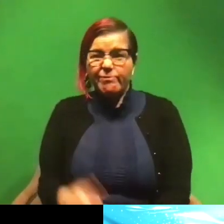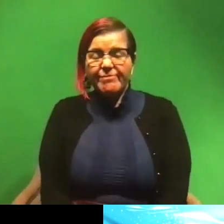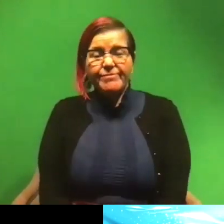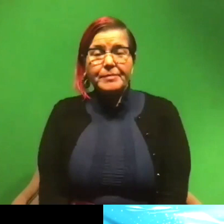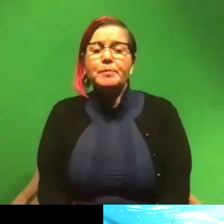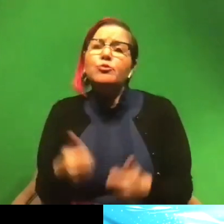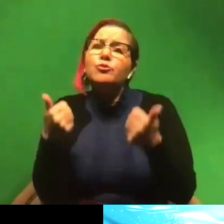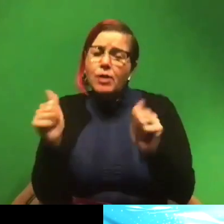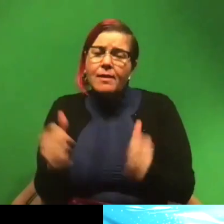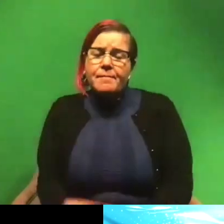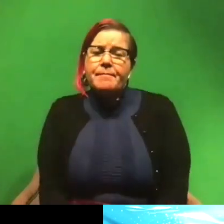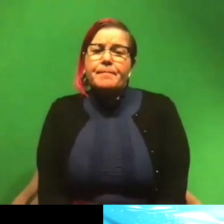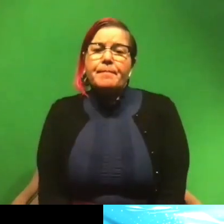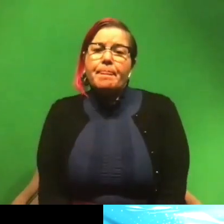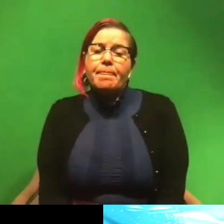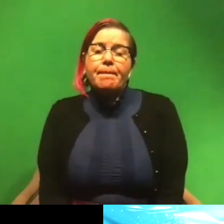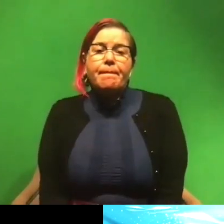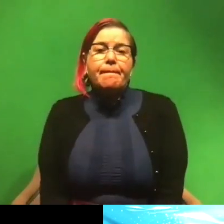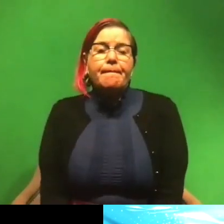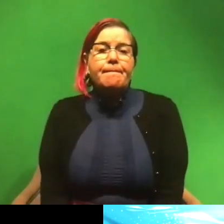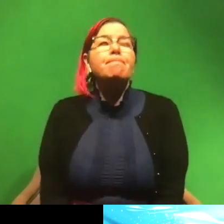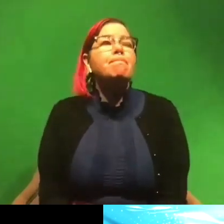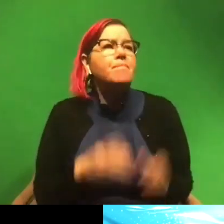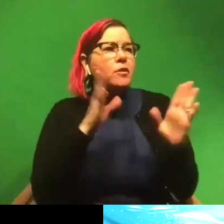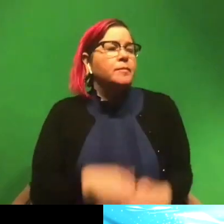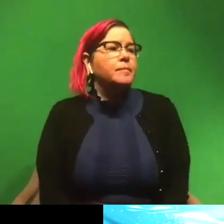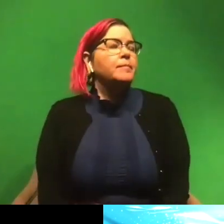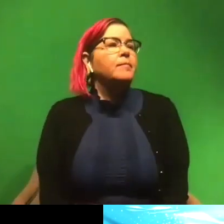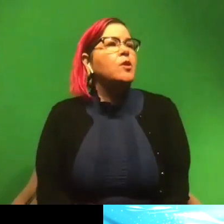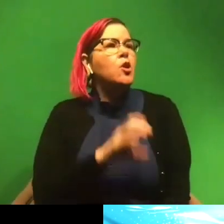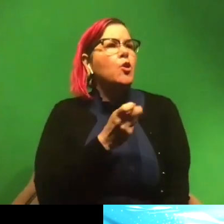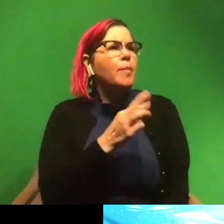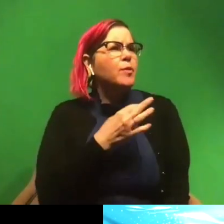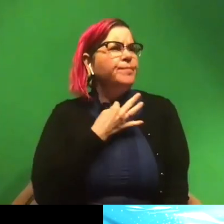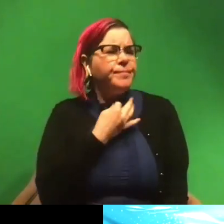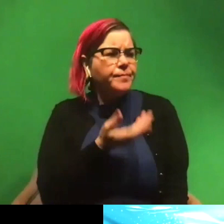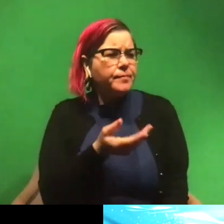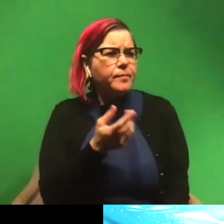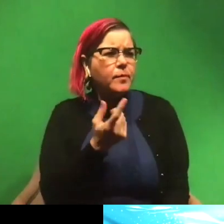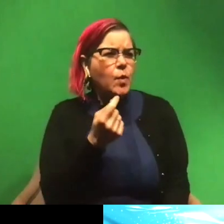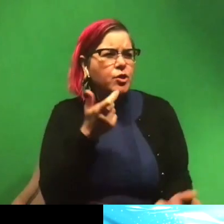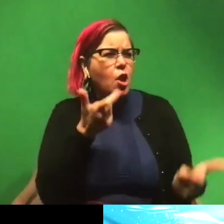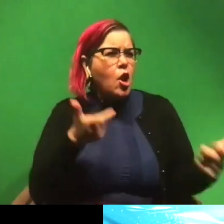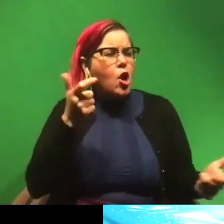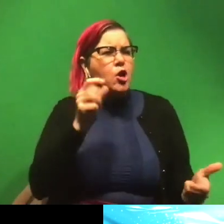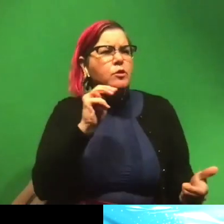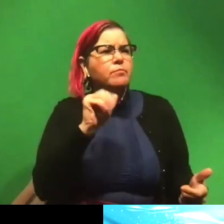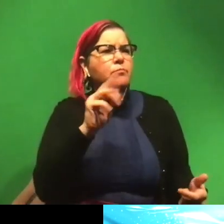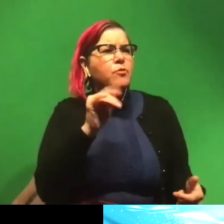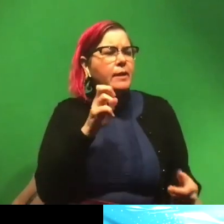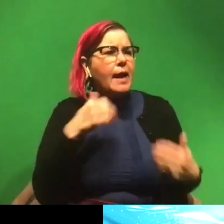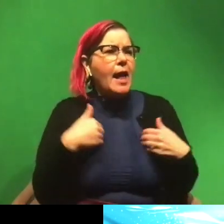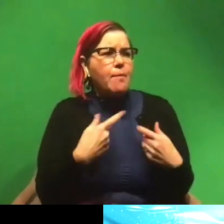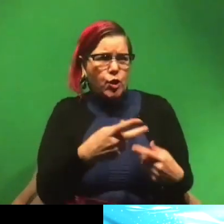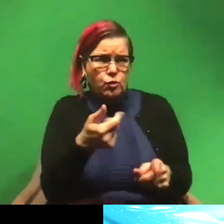do try to recover them when possible. Awesome. Um, Cooper would like to know, uh, what's the largest marine animal you've ever seen